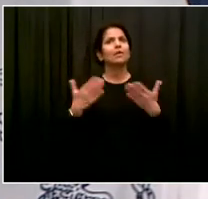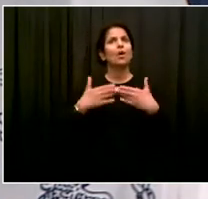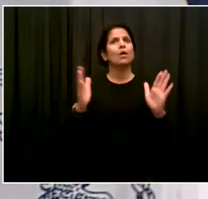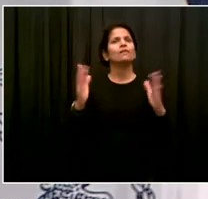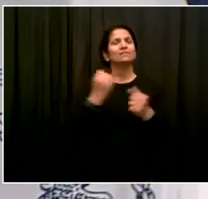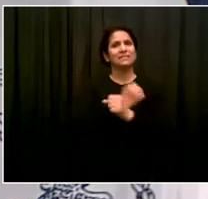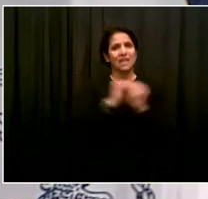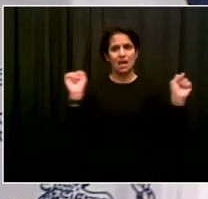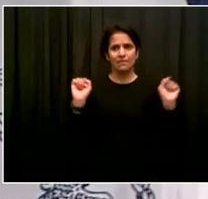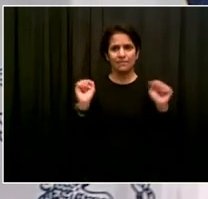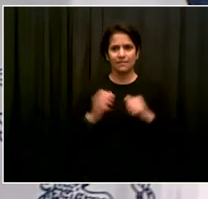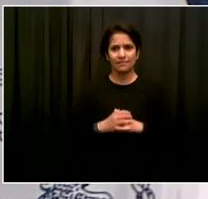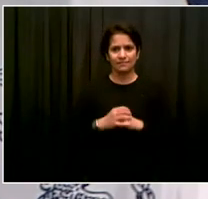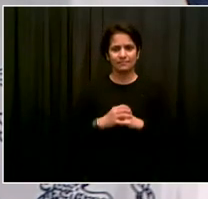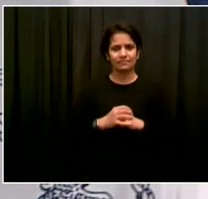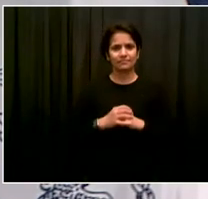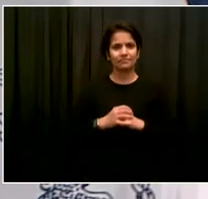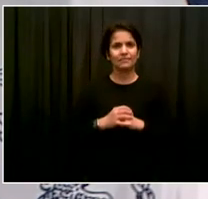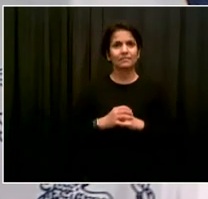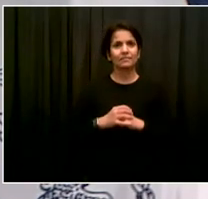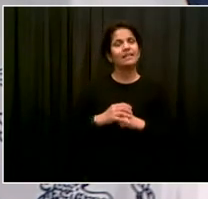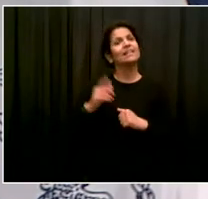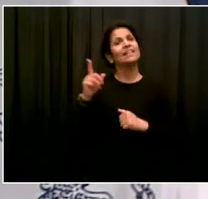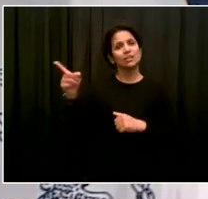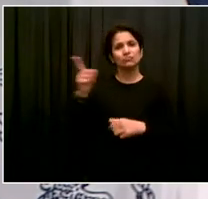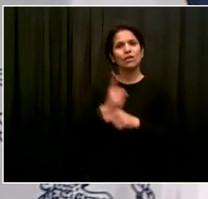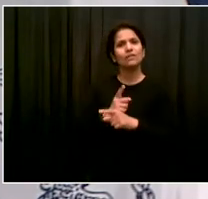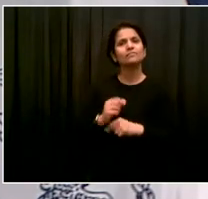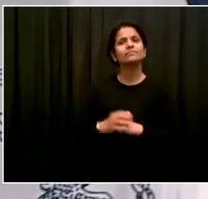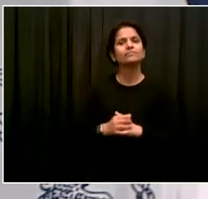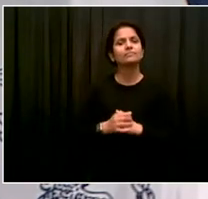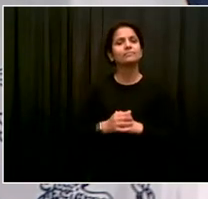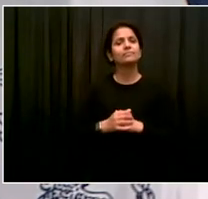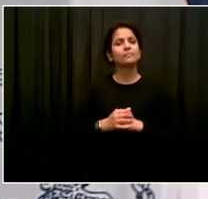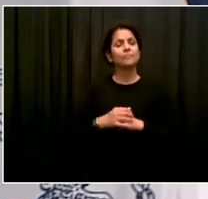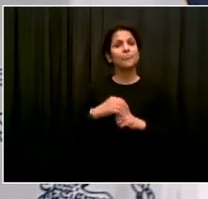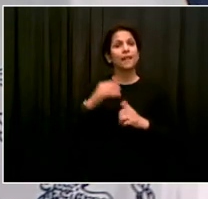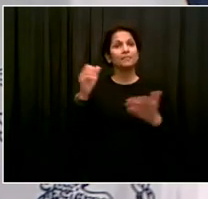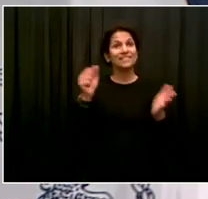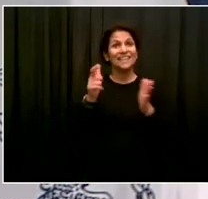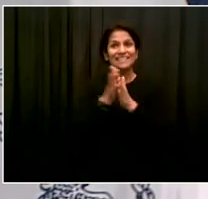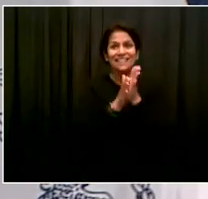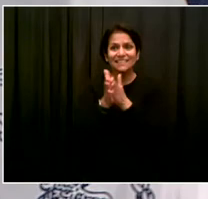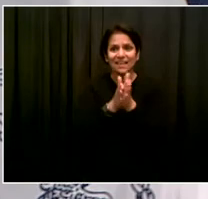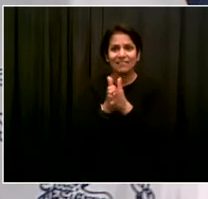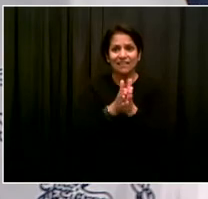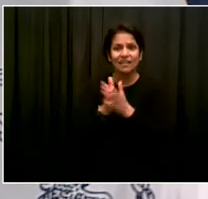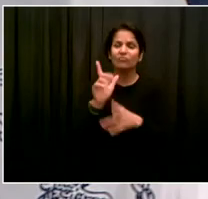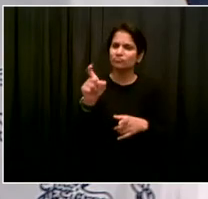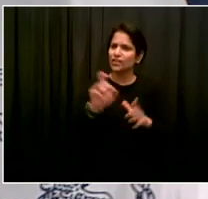in that. And we'll keep making that point clear to people. The next is Pat Kiernan from New York One.